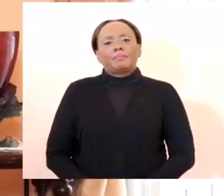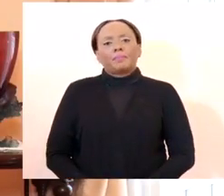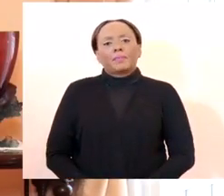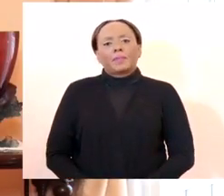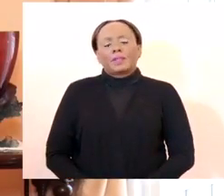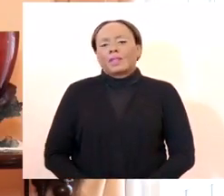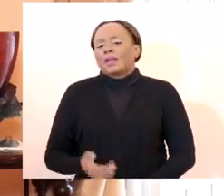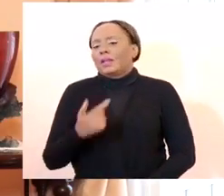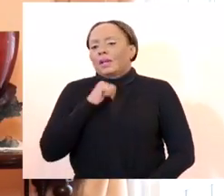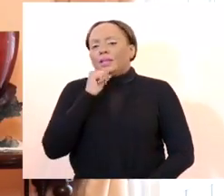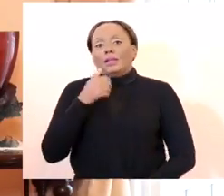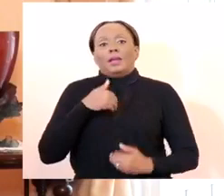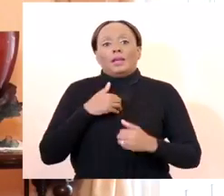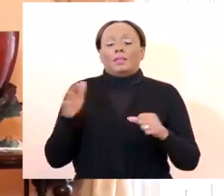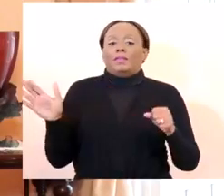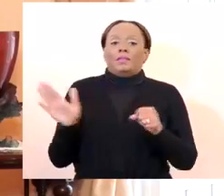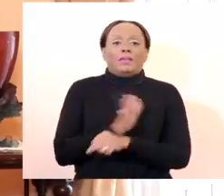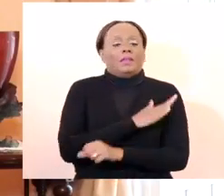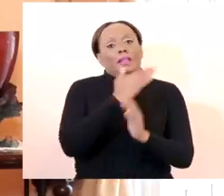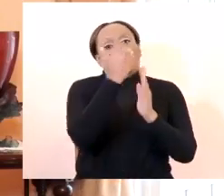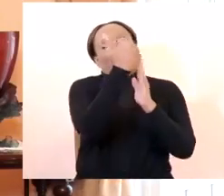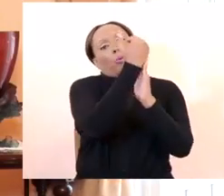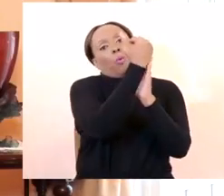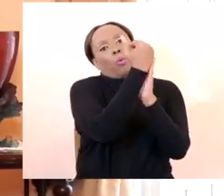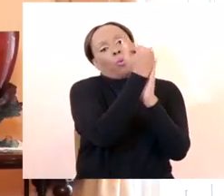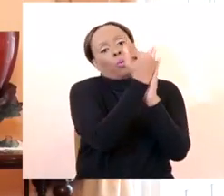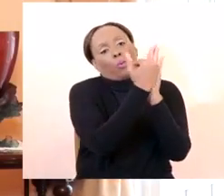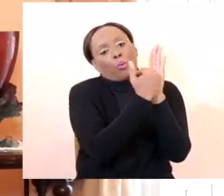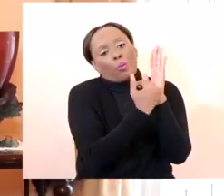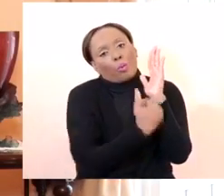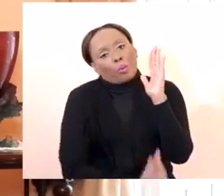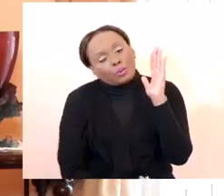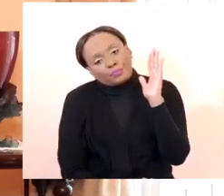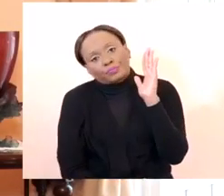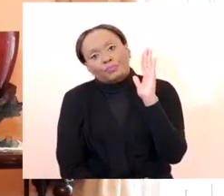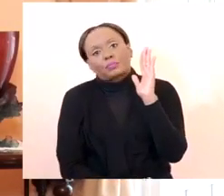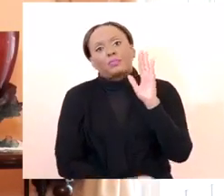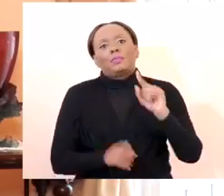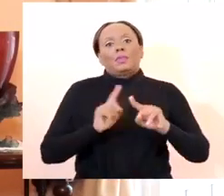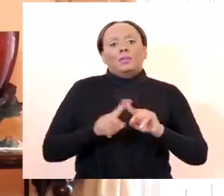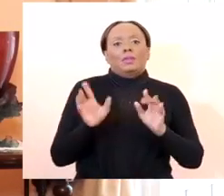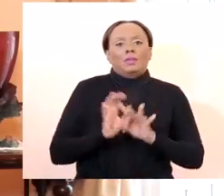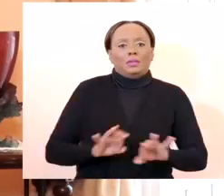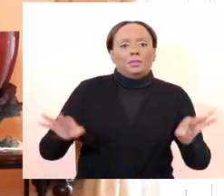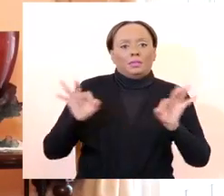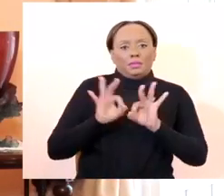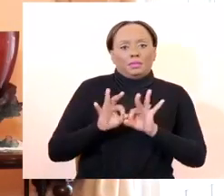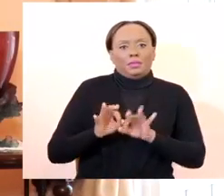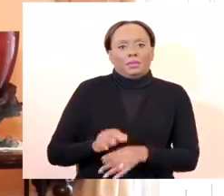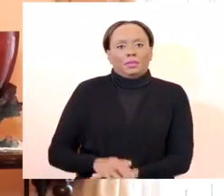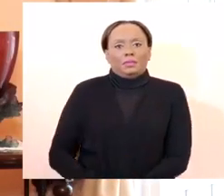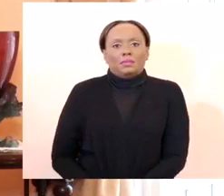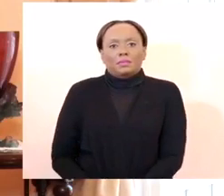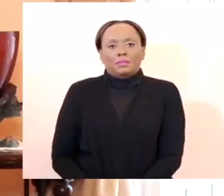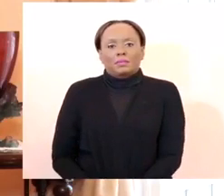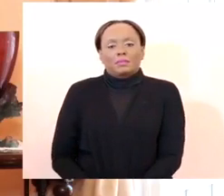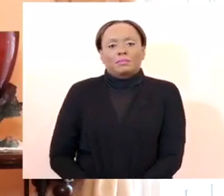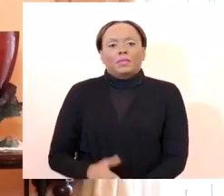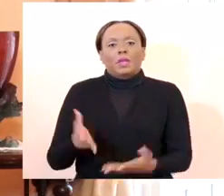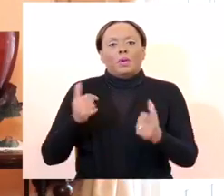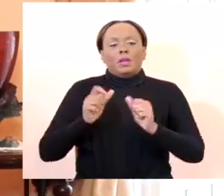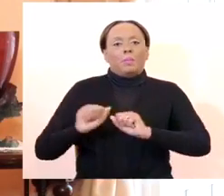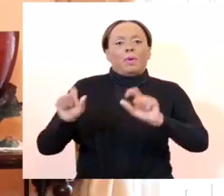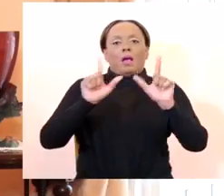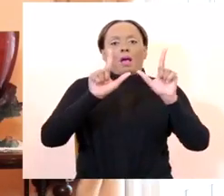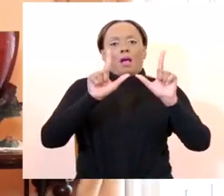through the full list with you, but I think it would be important for me to do so, and I believe that we have it that we can put on the screen